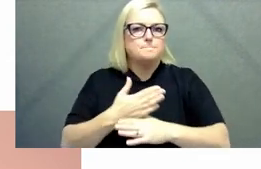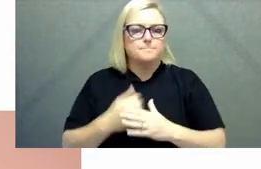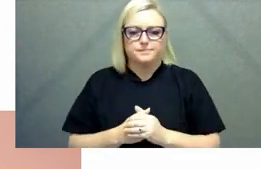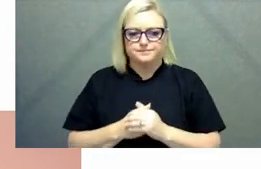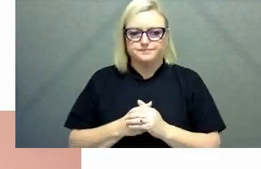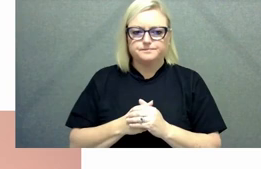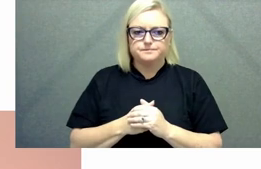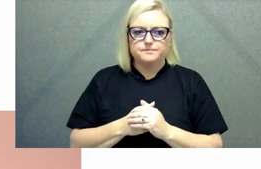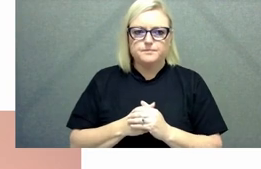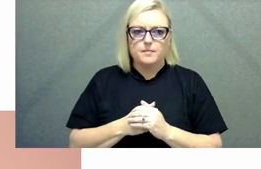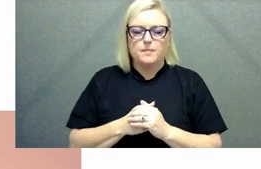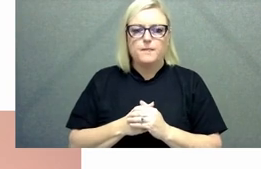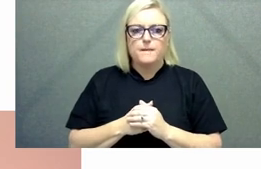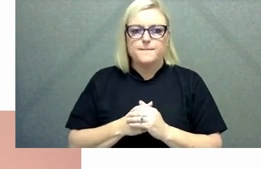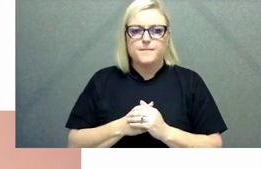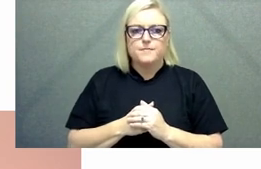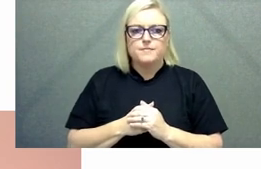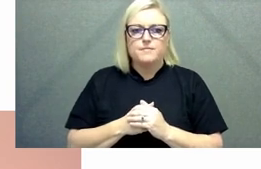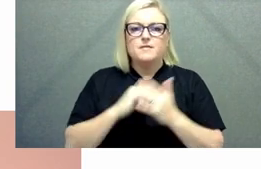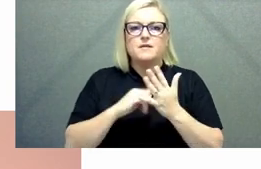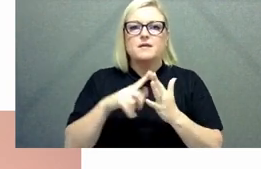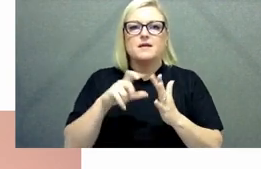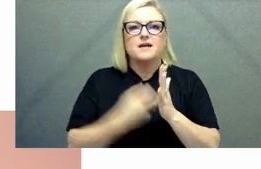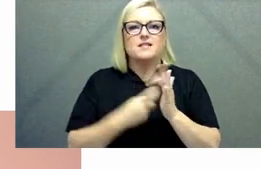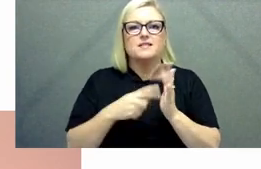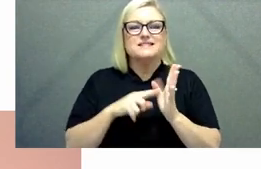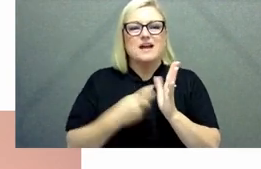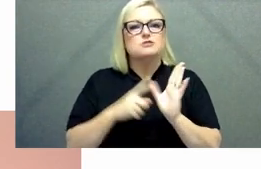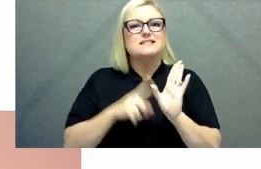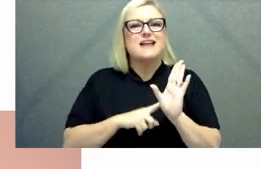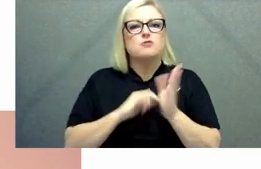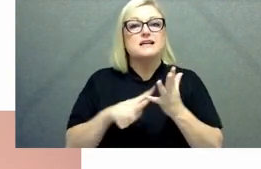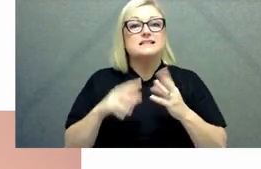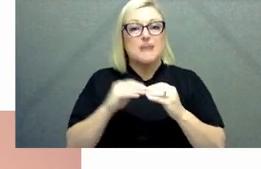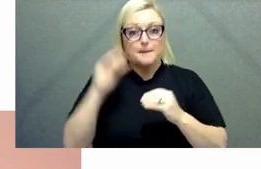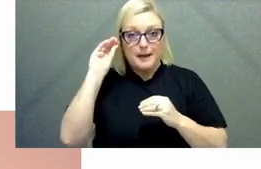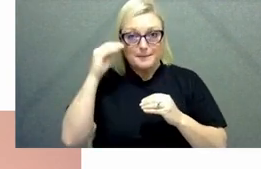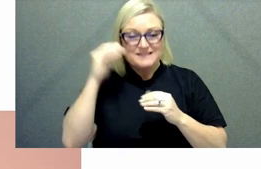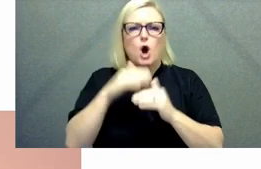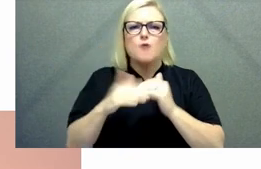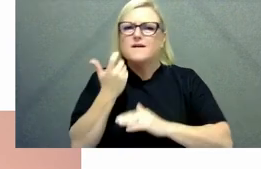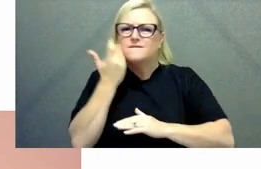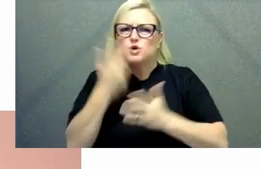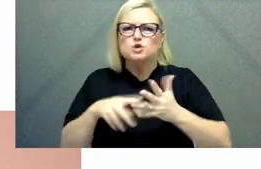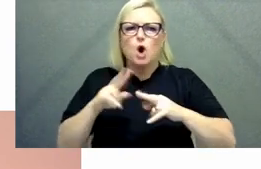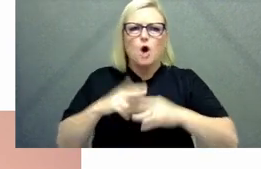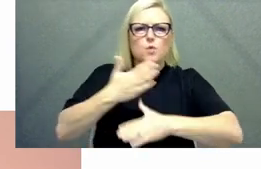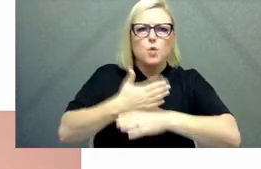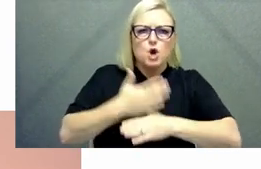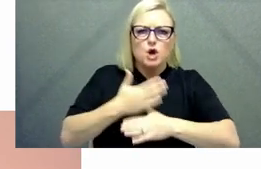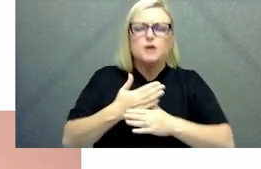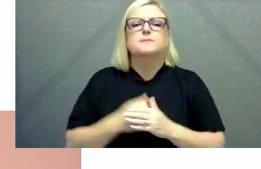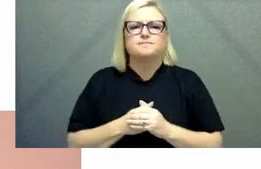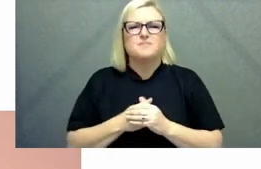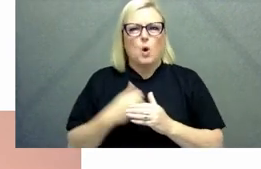there's a lot of work underway in supporting the secretary's subcommittee on the future of work and in particular we're thinking a lot about flexible work and how that